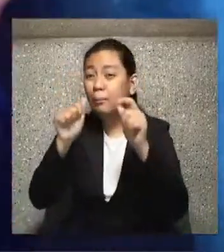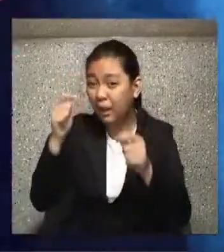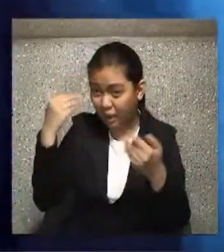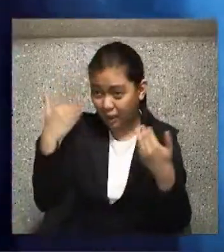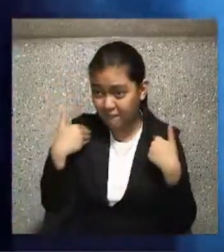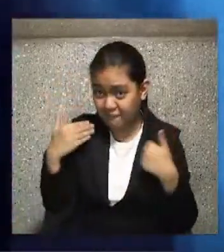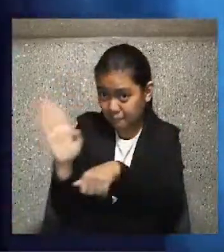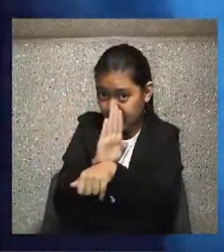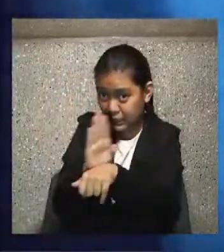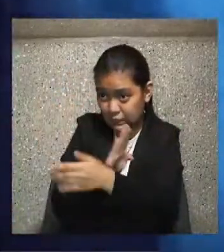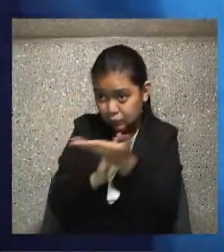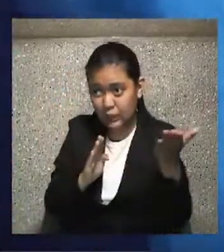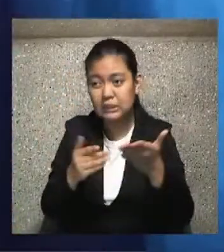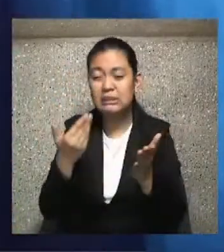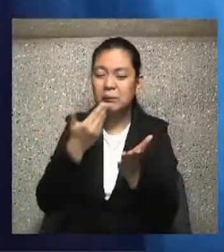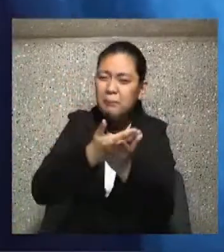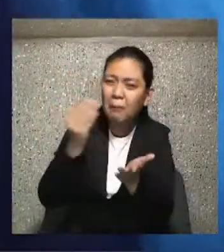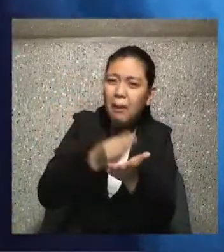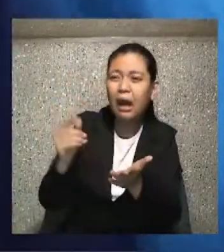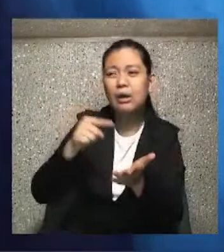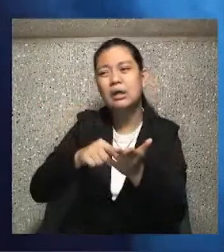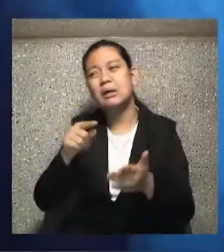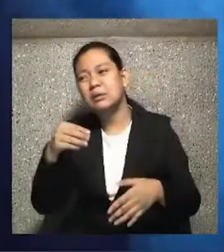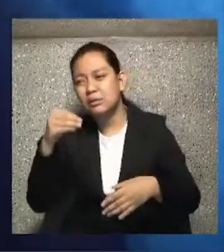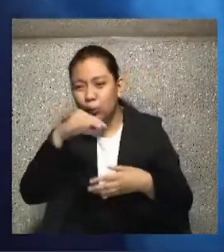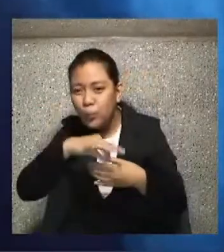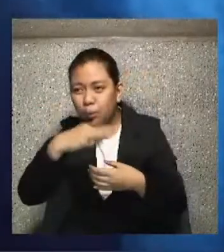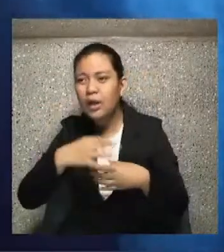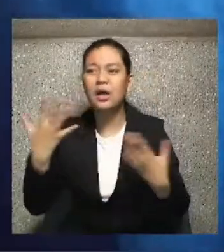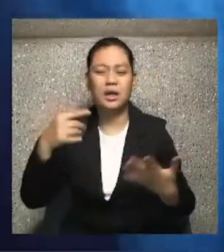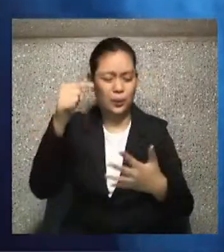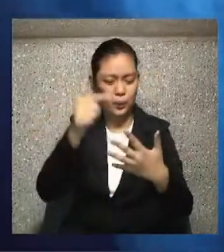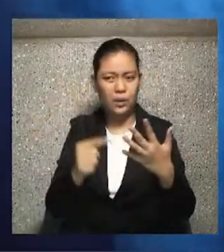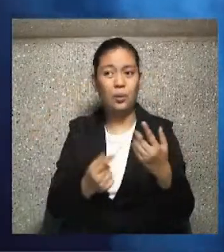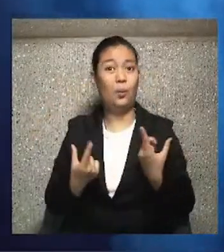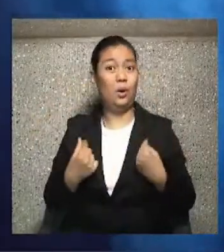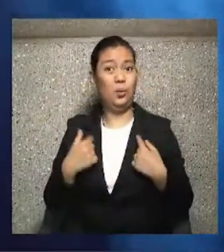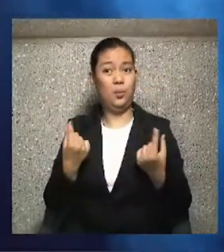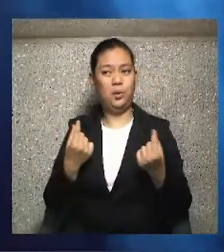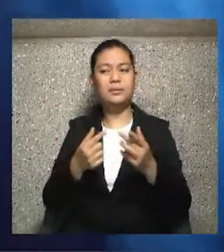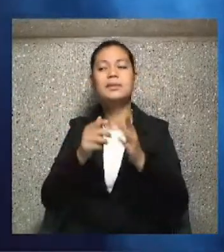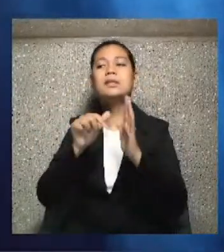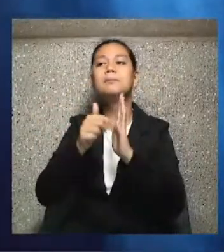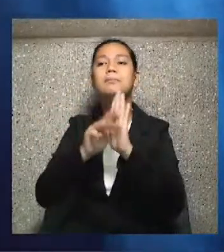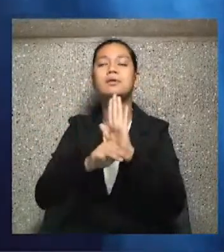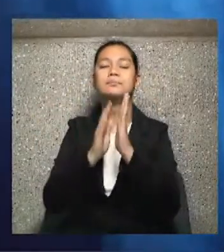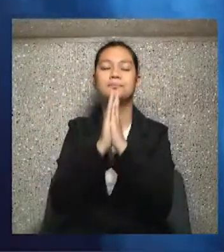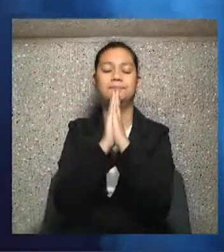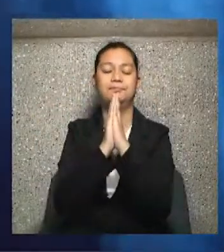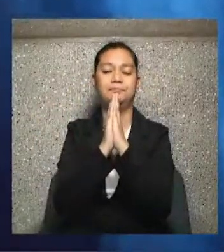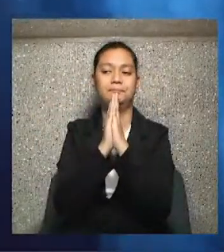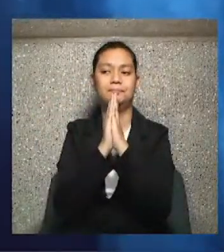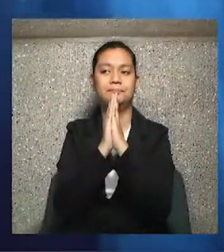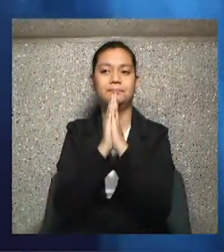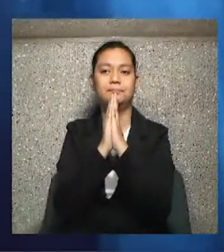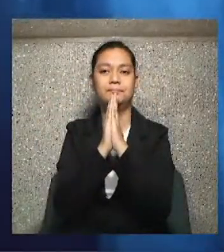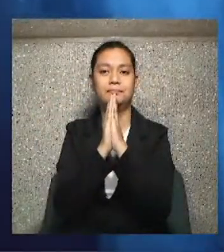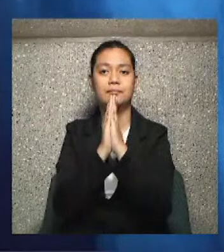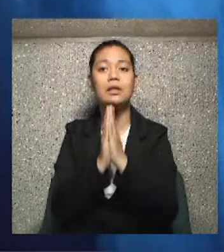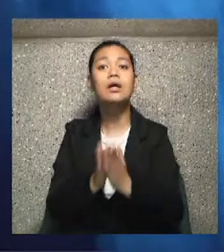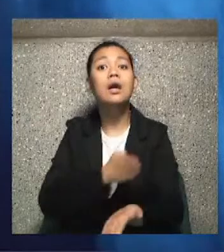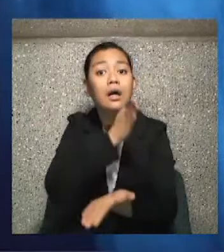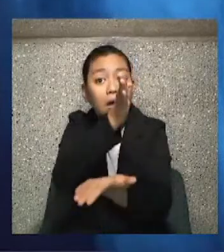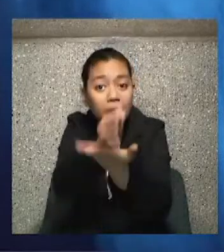shopping day. You have to go to the mall, get the groceries. I understand that. On Saturday, 10 minutes long, chaplet of divine